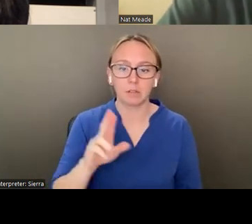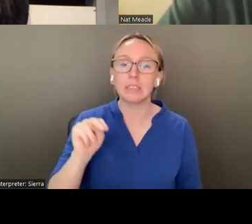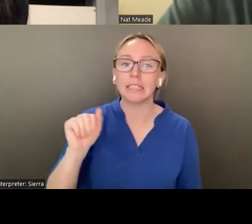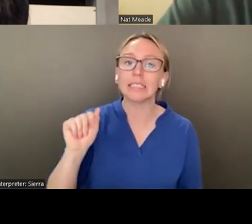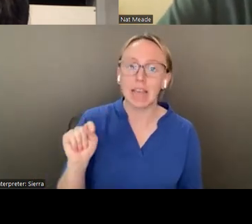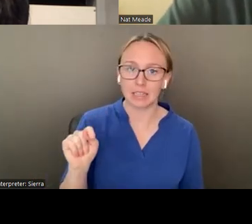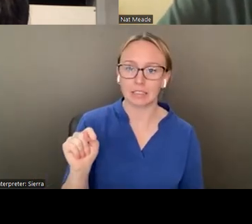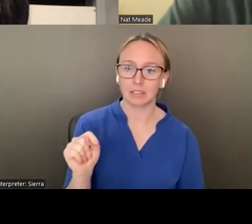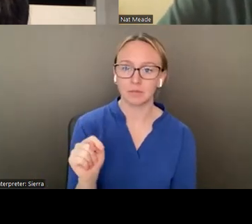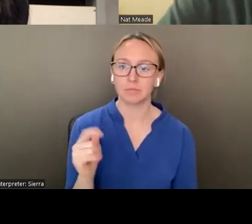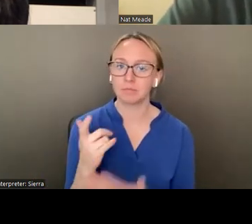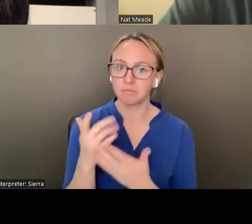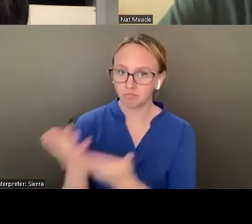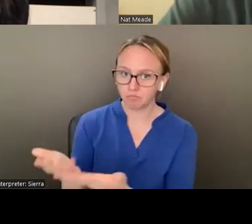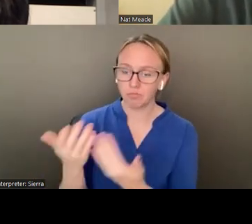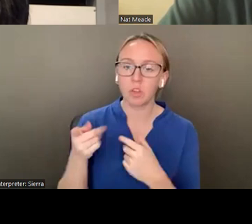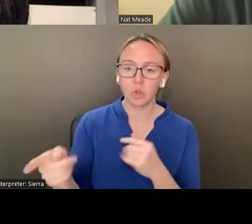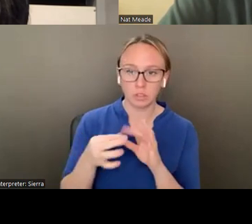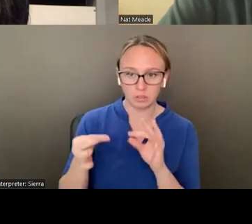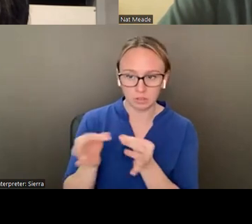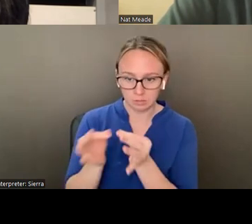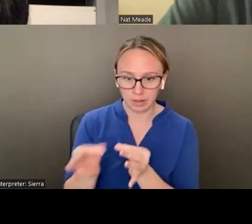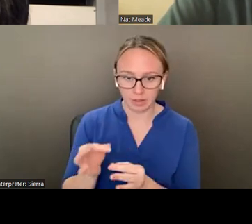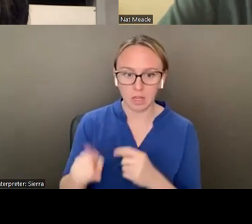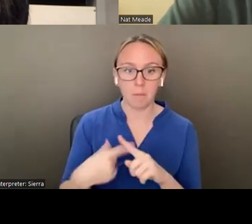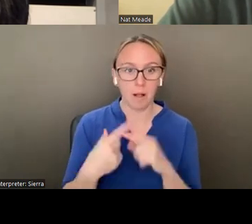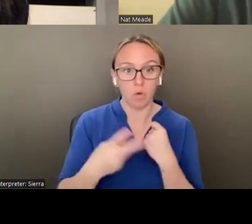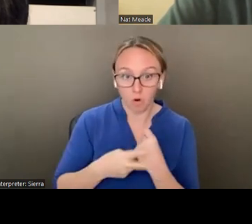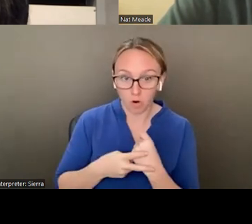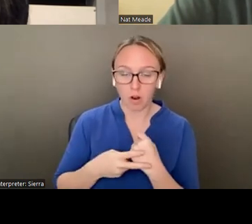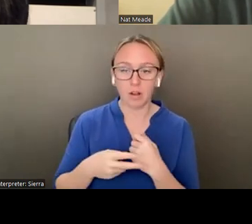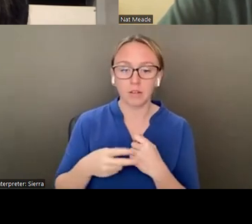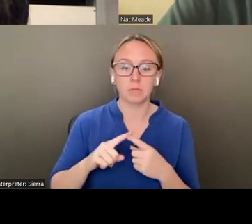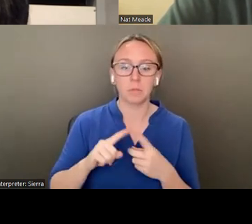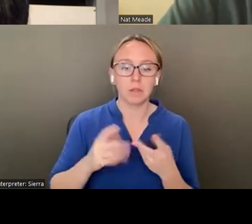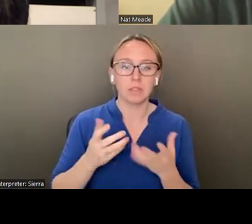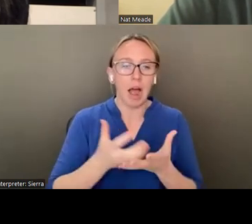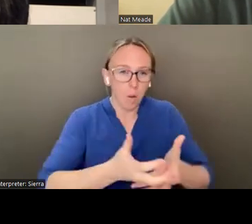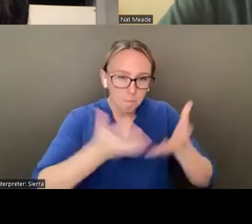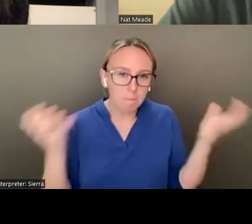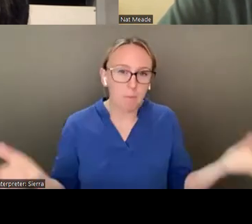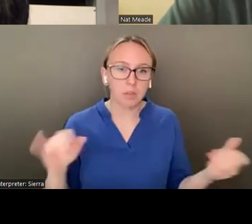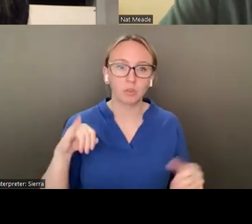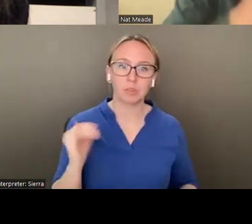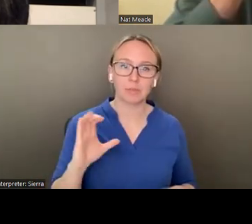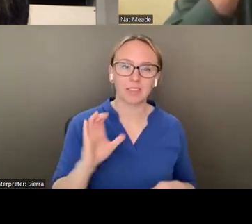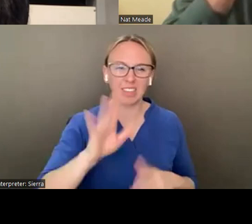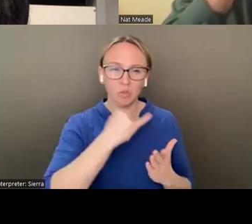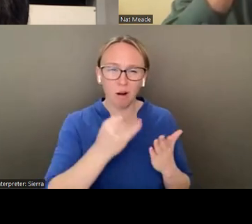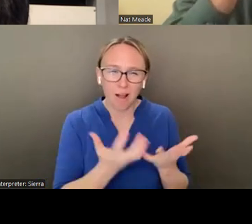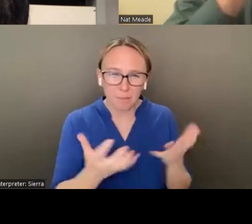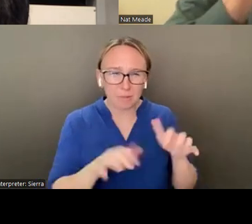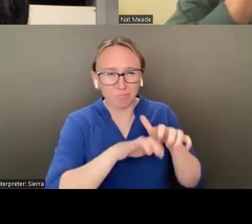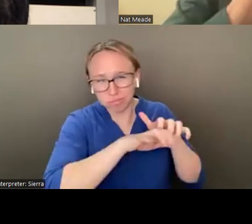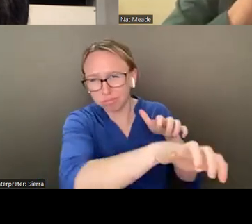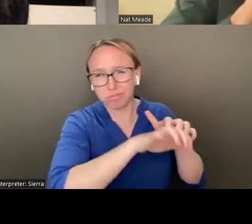back to, you had spoken specifically about the archives and about the quantity of work. Can you describe, um,